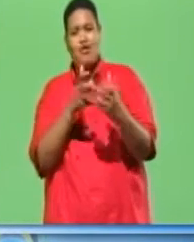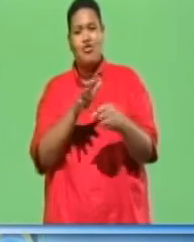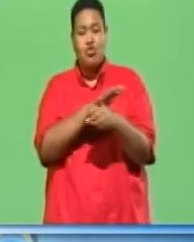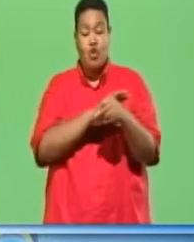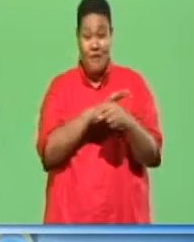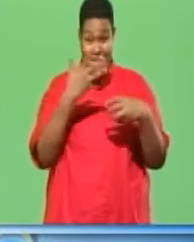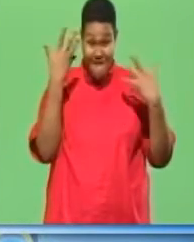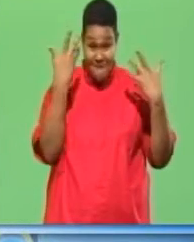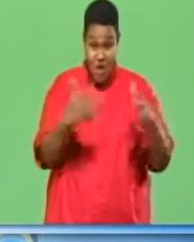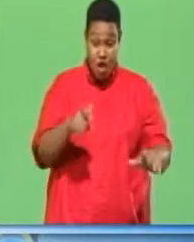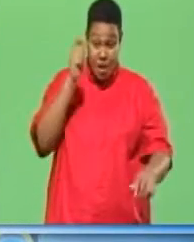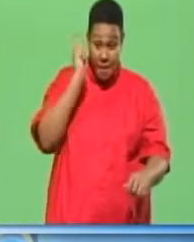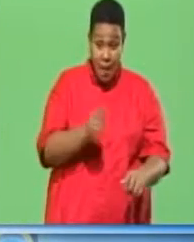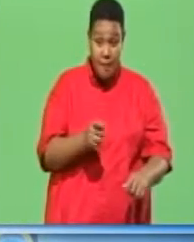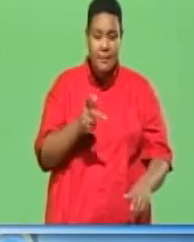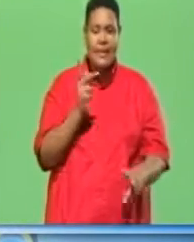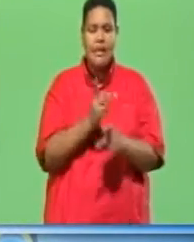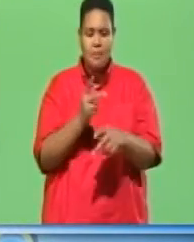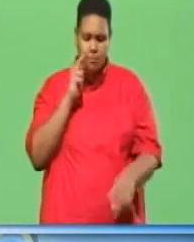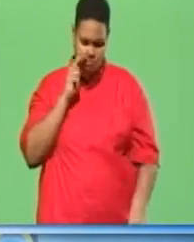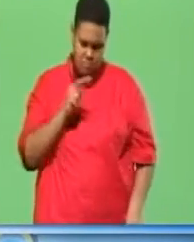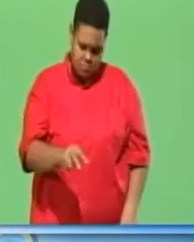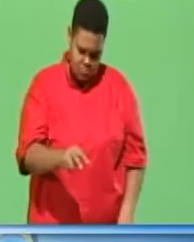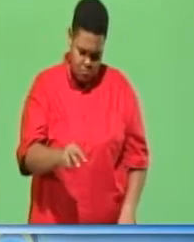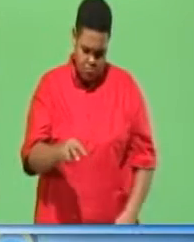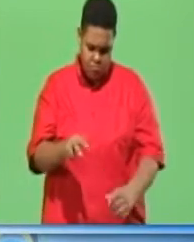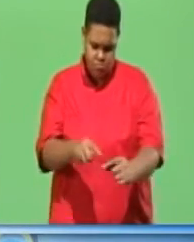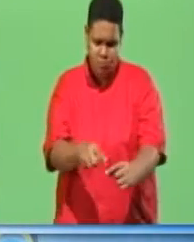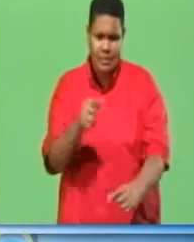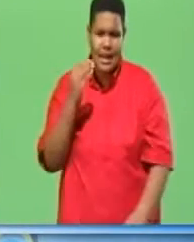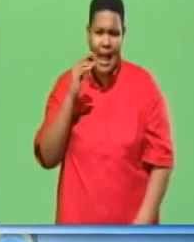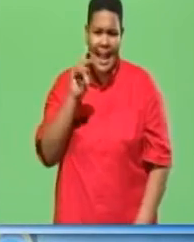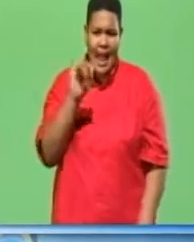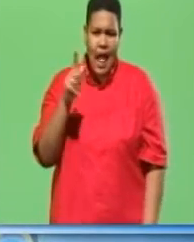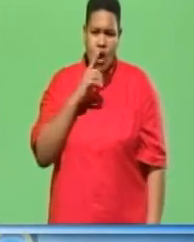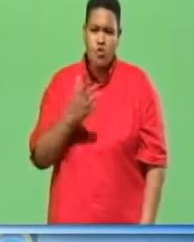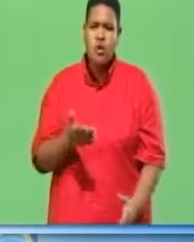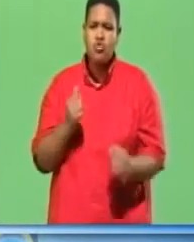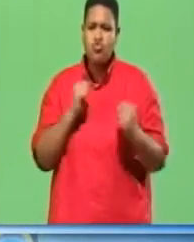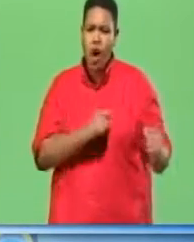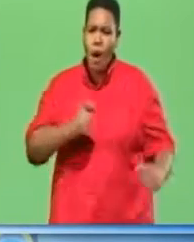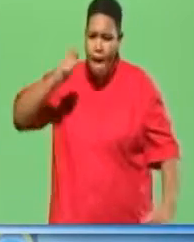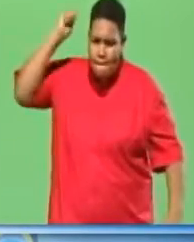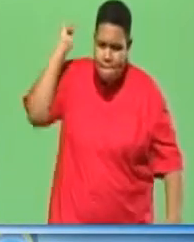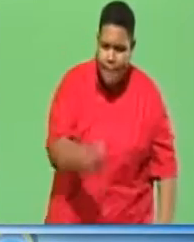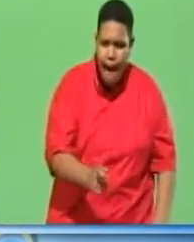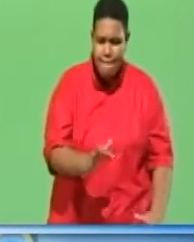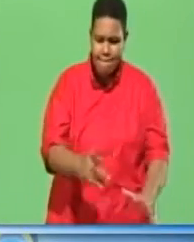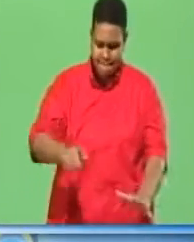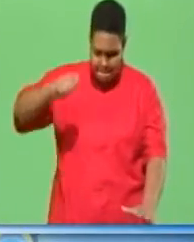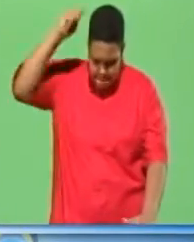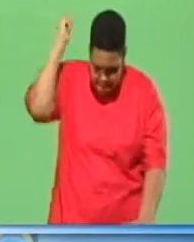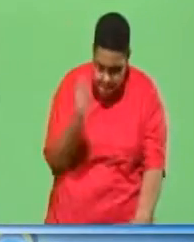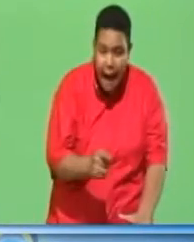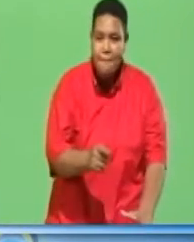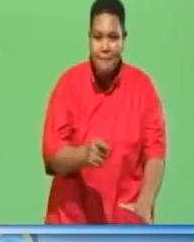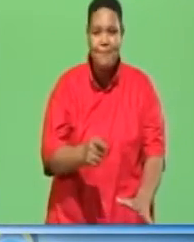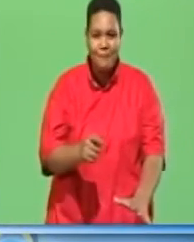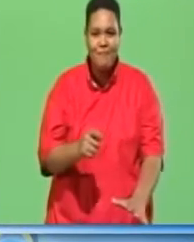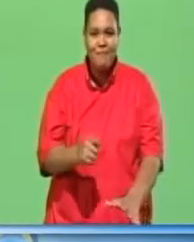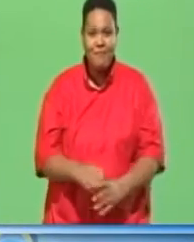driving that nail, keep your eye on the head and apply more intense strokes with the center of the hammer face.